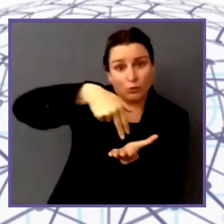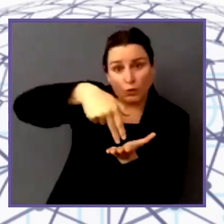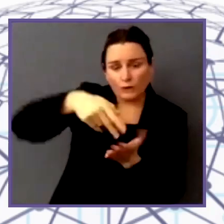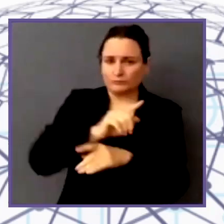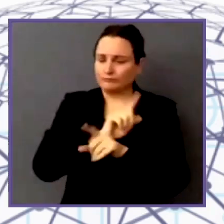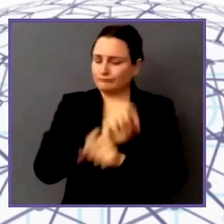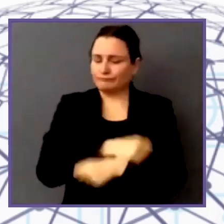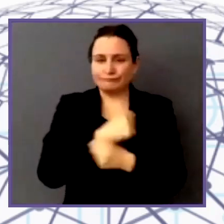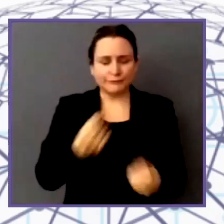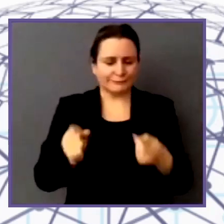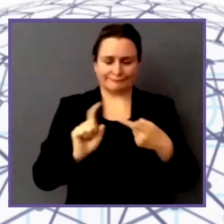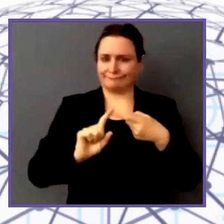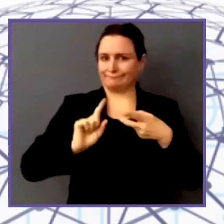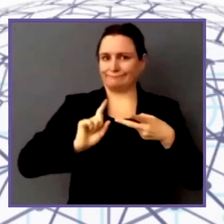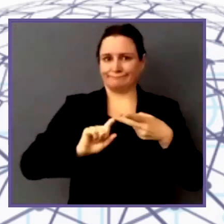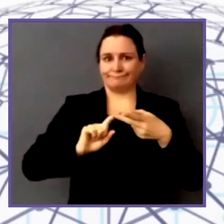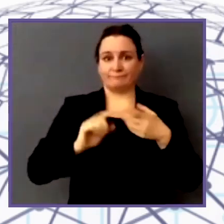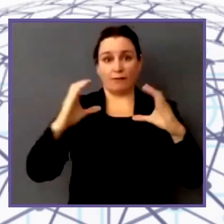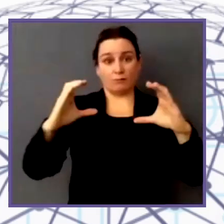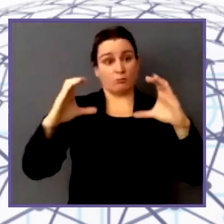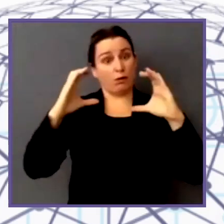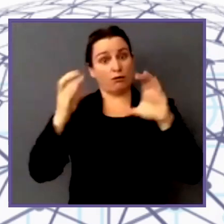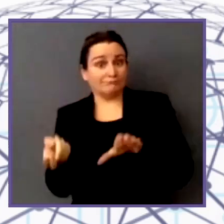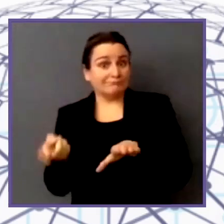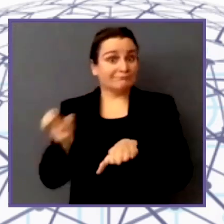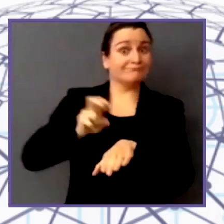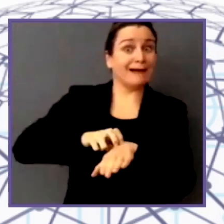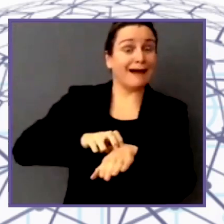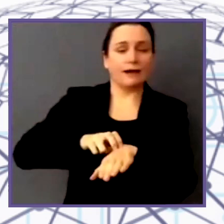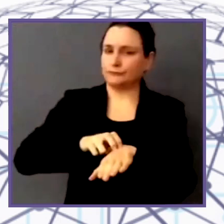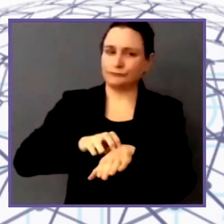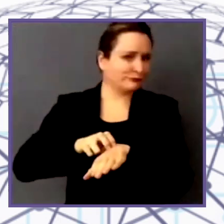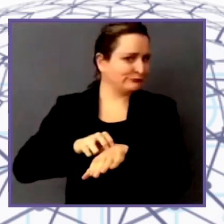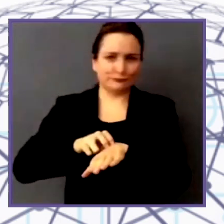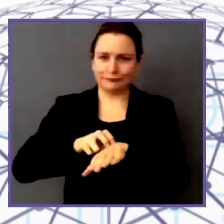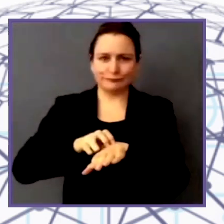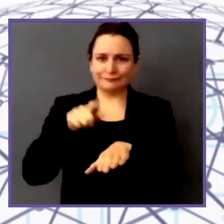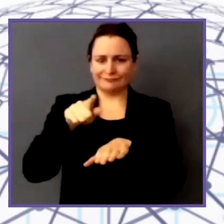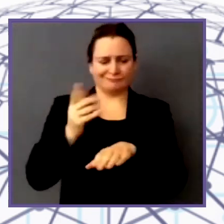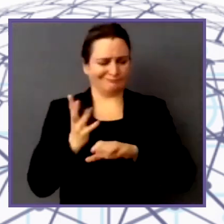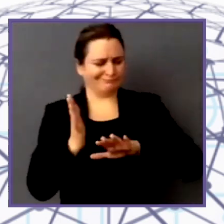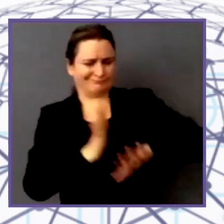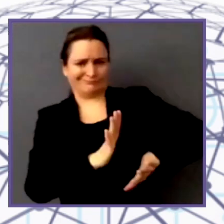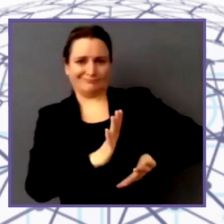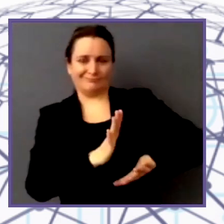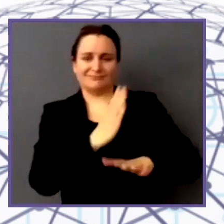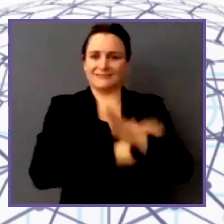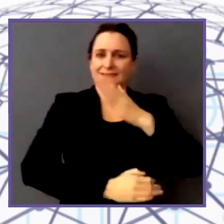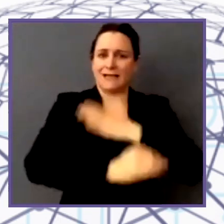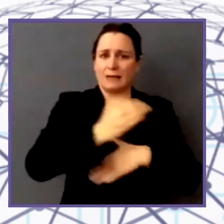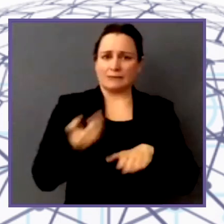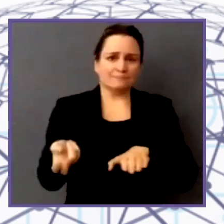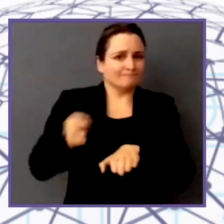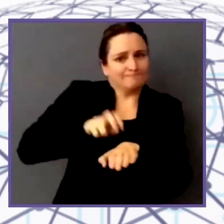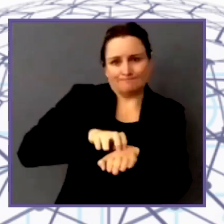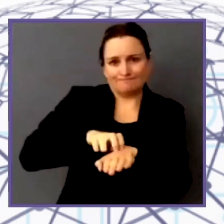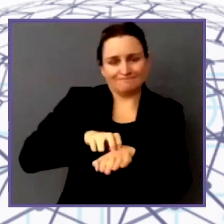people with, say, spinal cord injuries are at great risk of not realizing that they're at risk of being